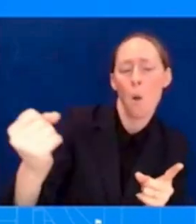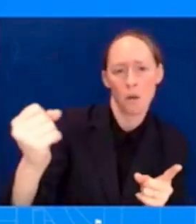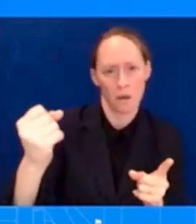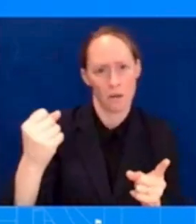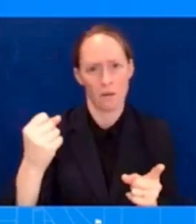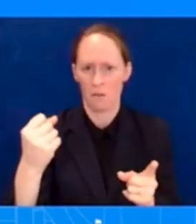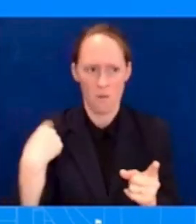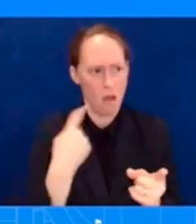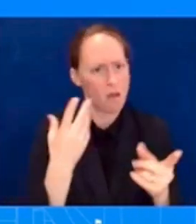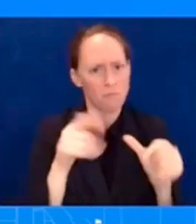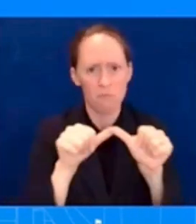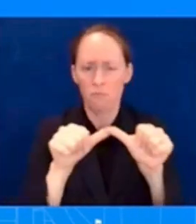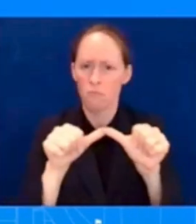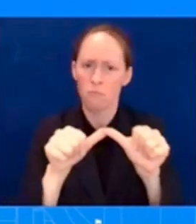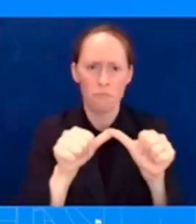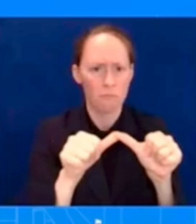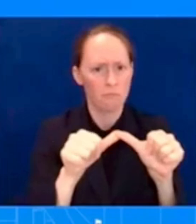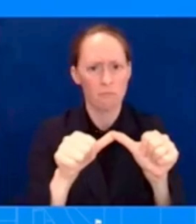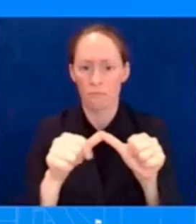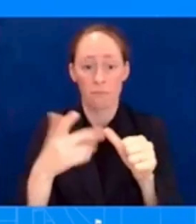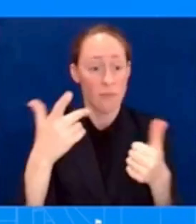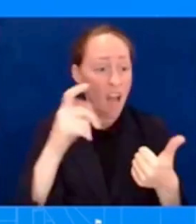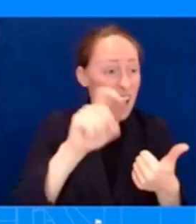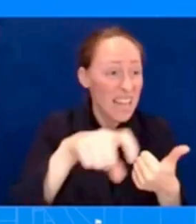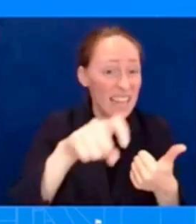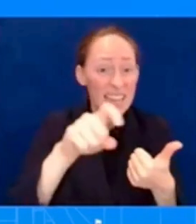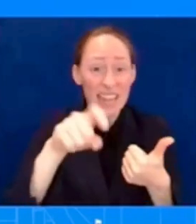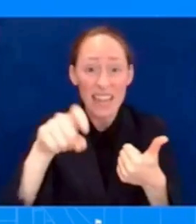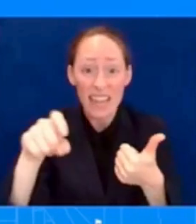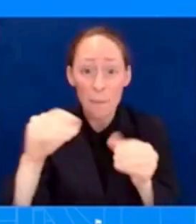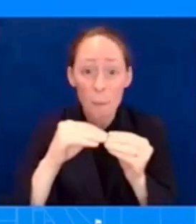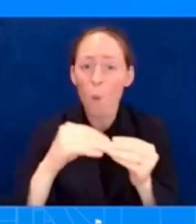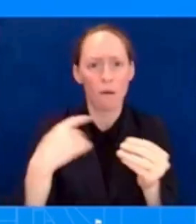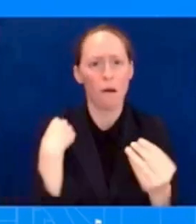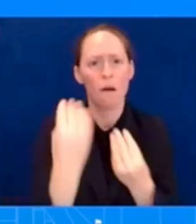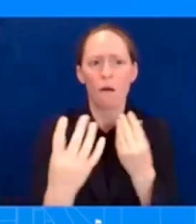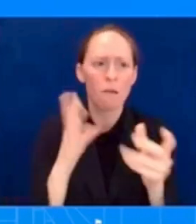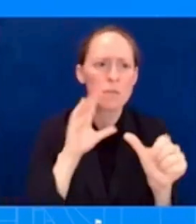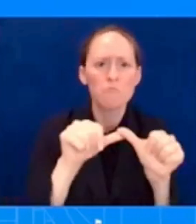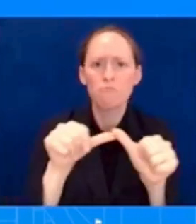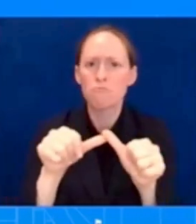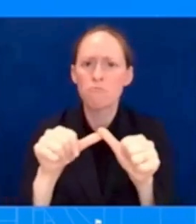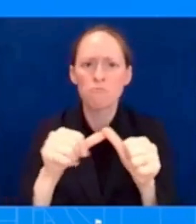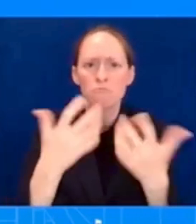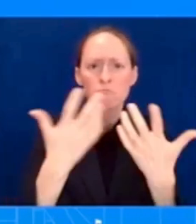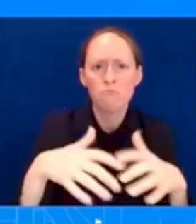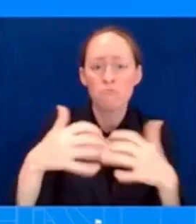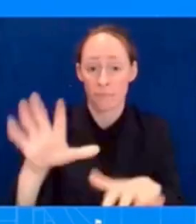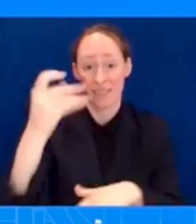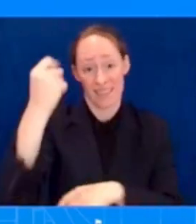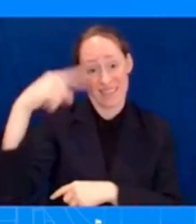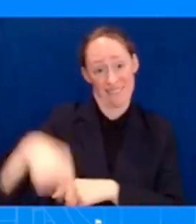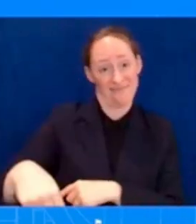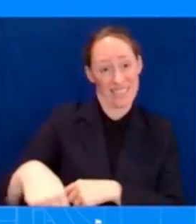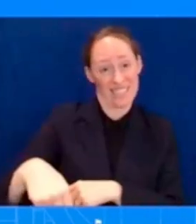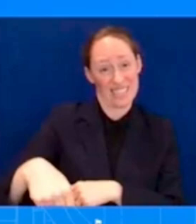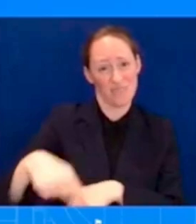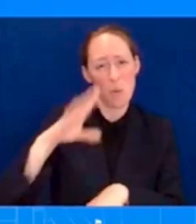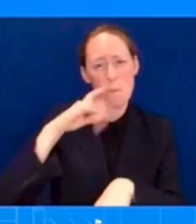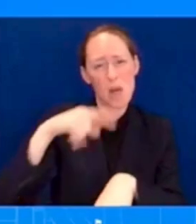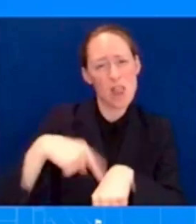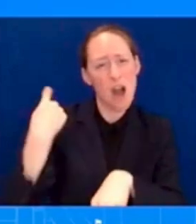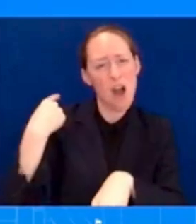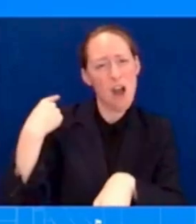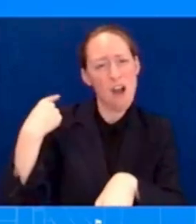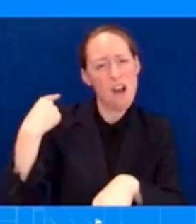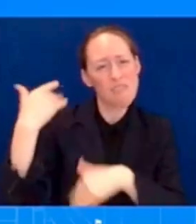island to support this this is going to be a long-term recovery operation we have the resources we need today and as we continue to identify what